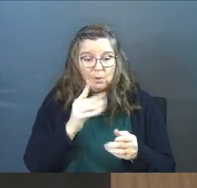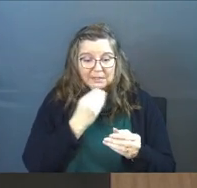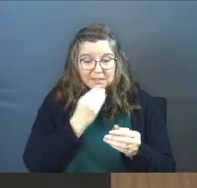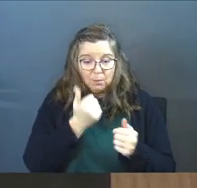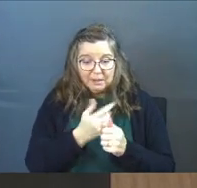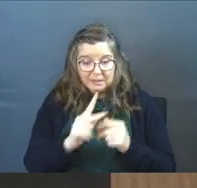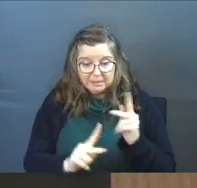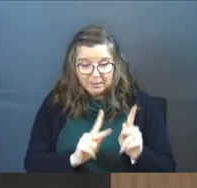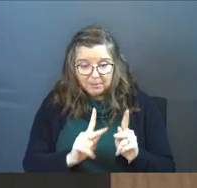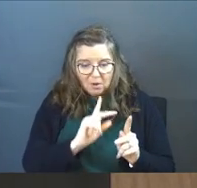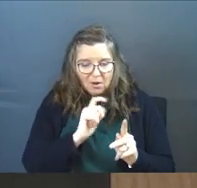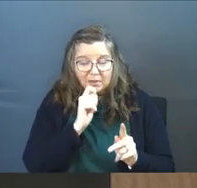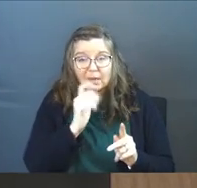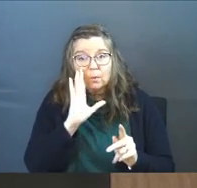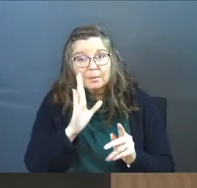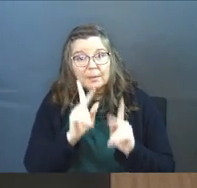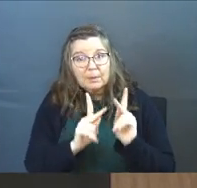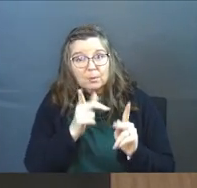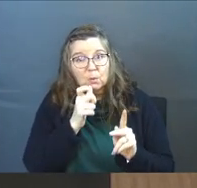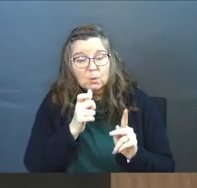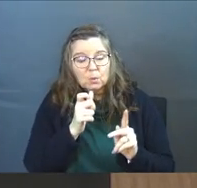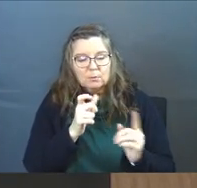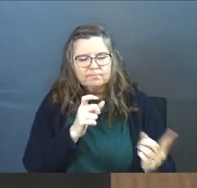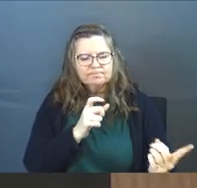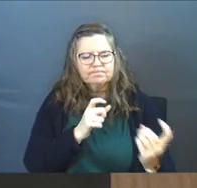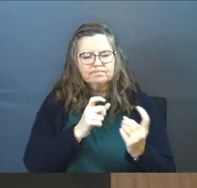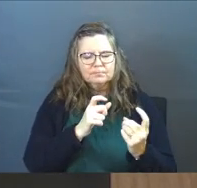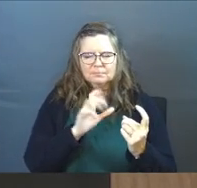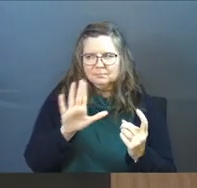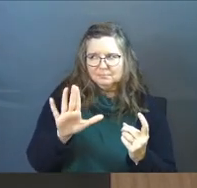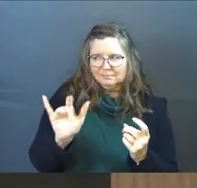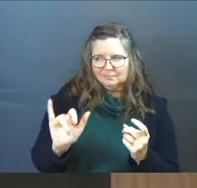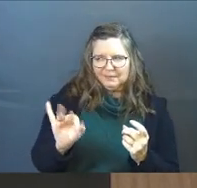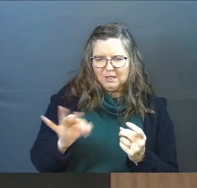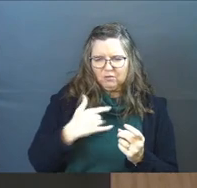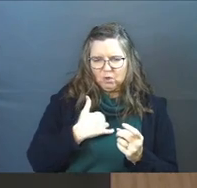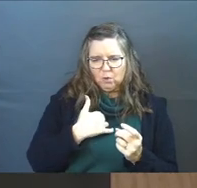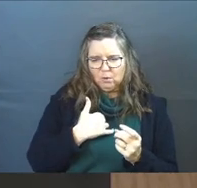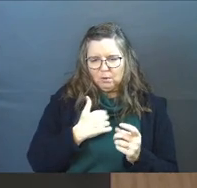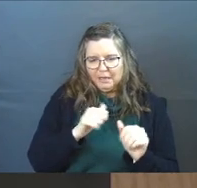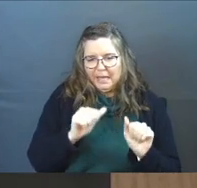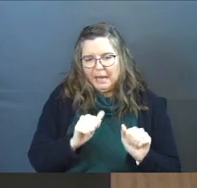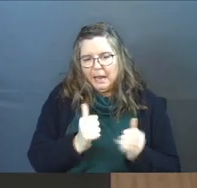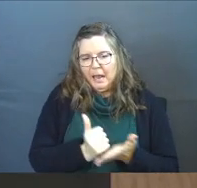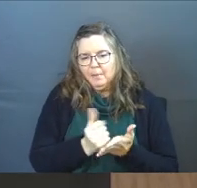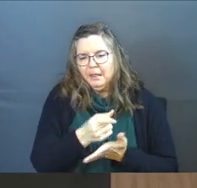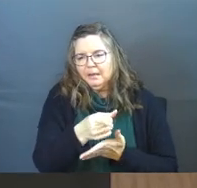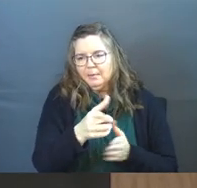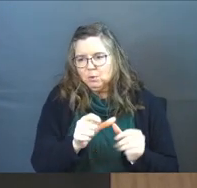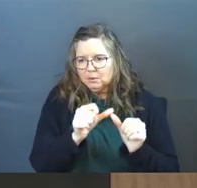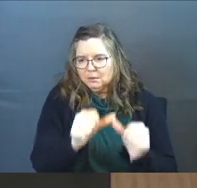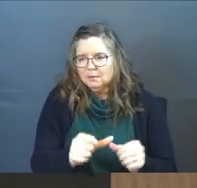to dinner with these folks, aren't there going to be people who come along and say, it's as if you're enabling them, Jesus?